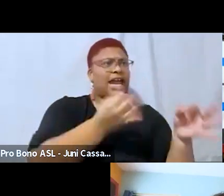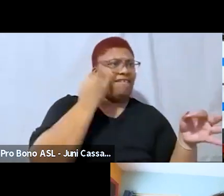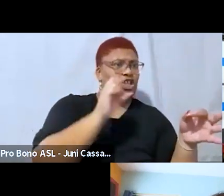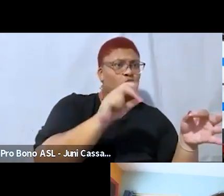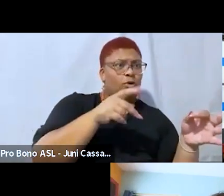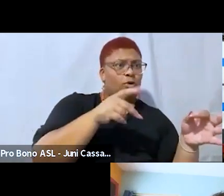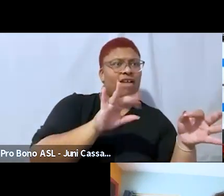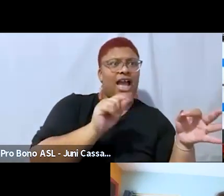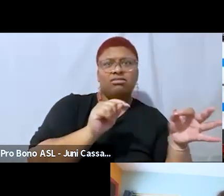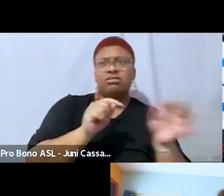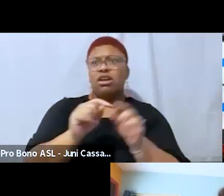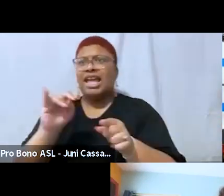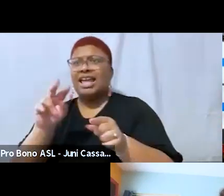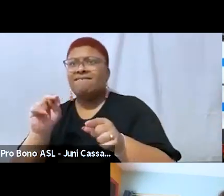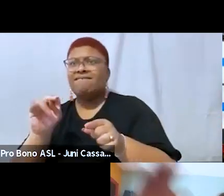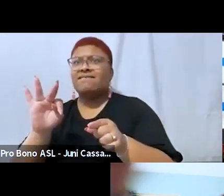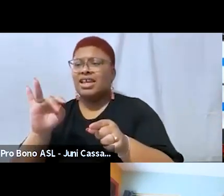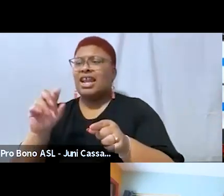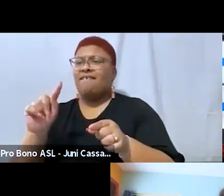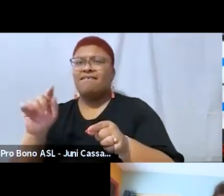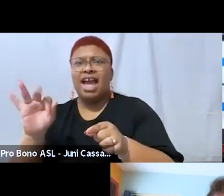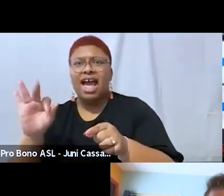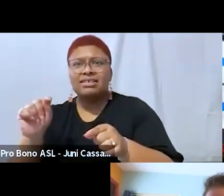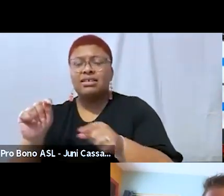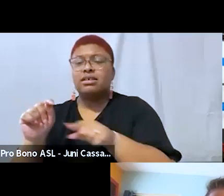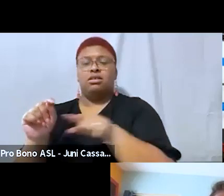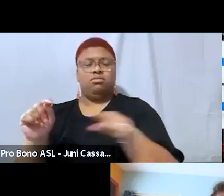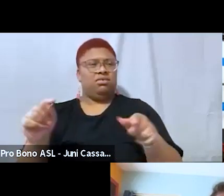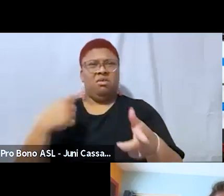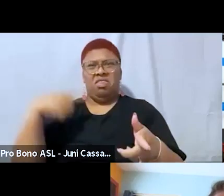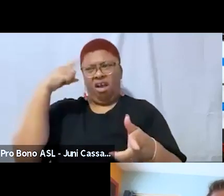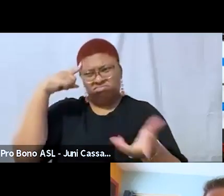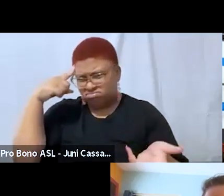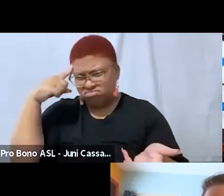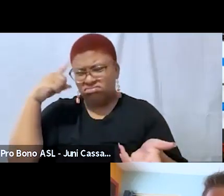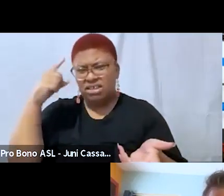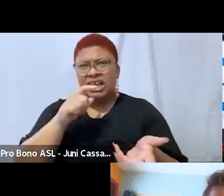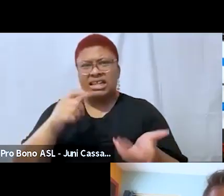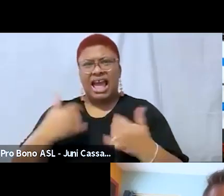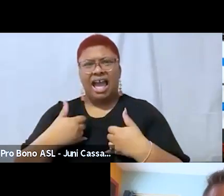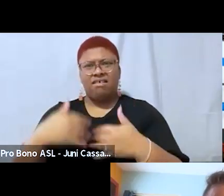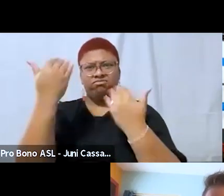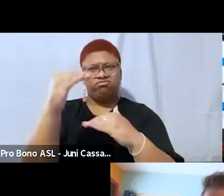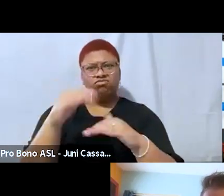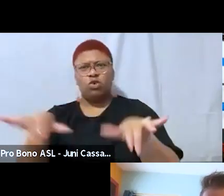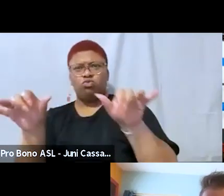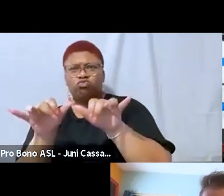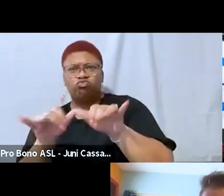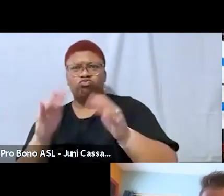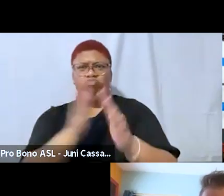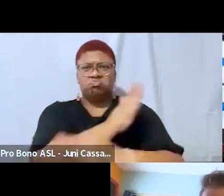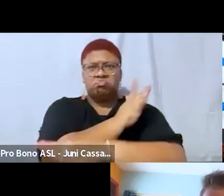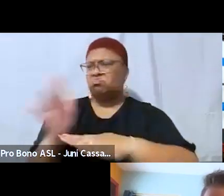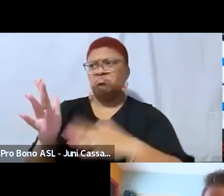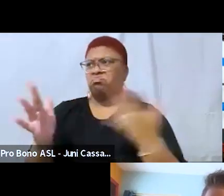doesn't have a size range you know it's it's it's infinite essentially you know it that's how we felt about it right like this isn't